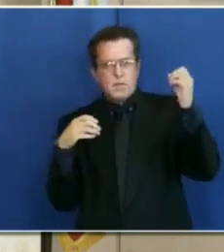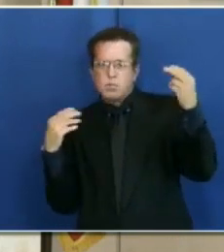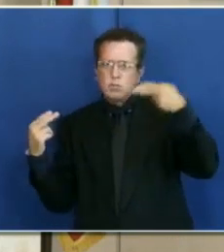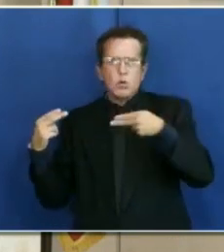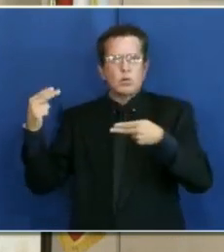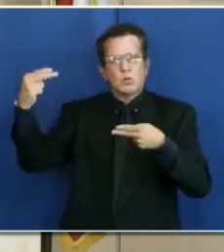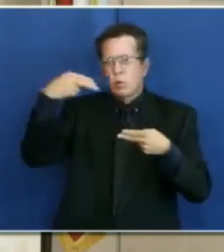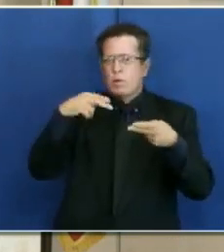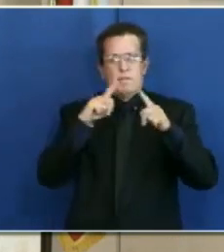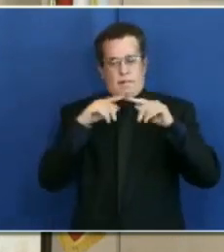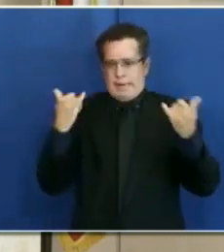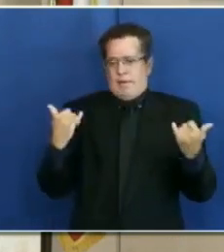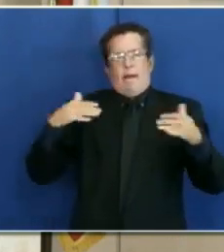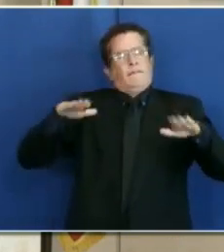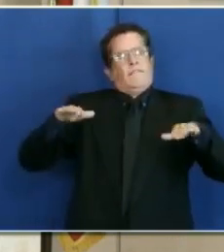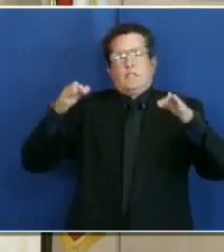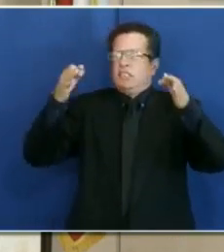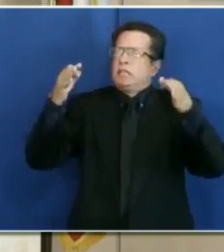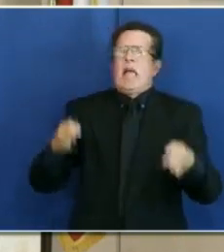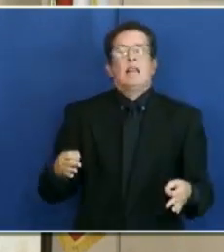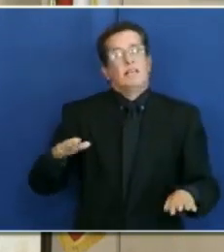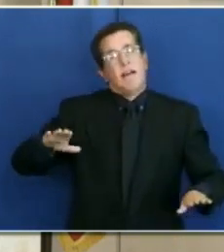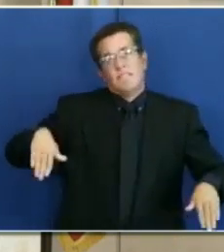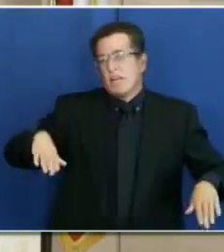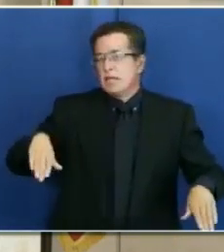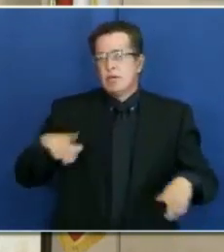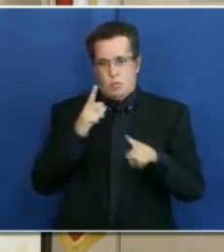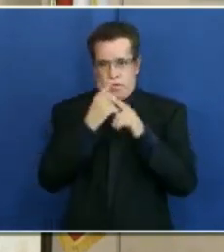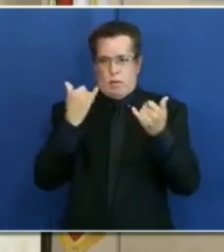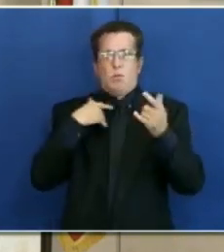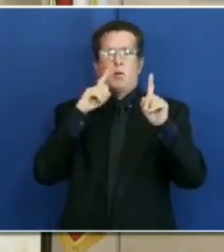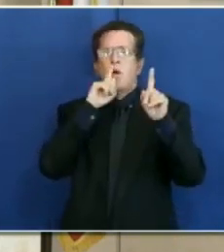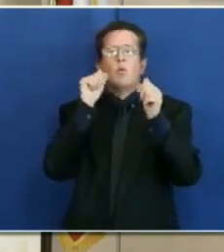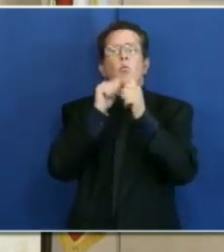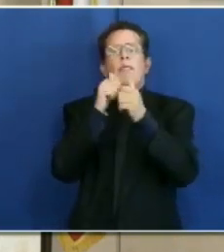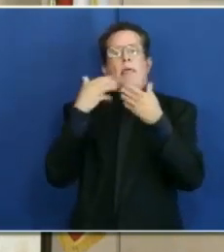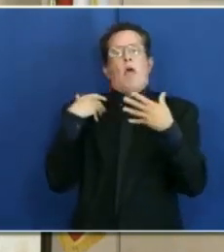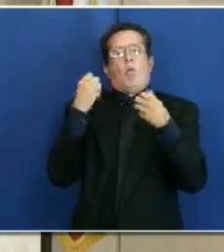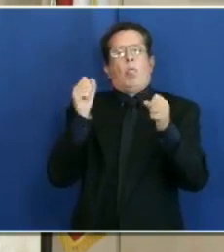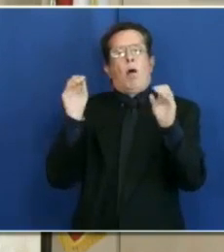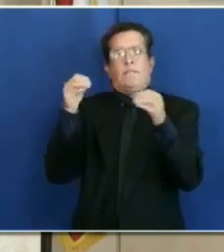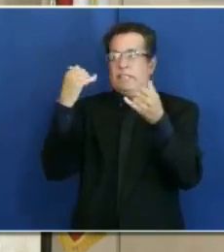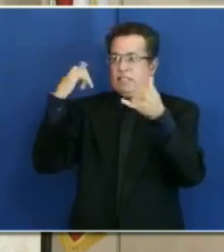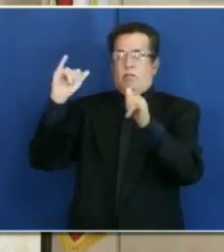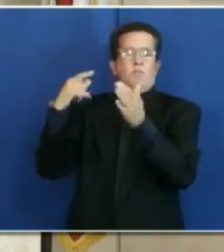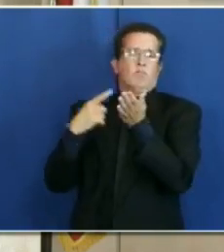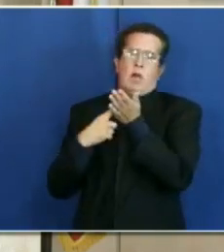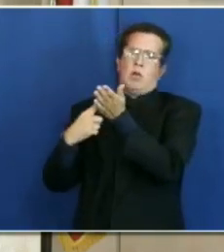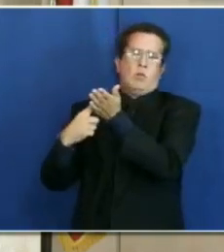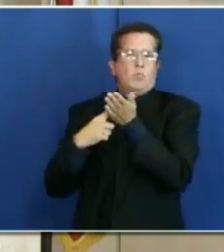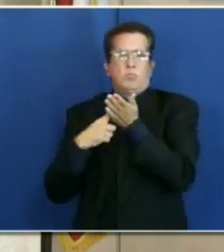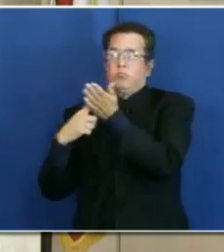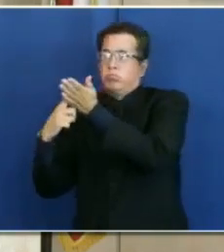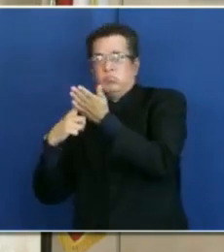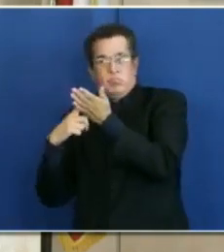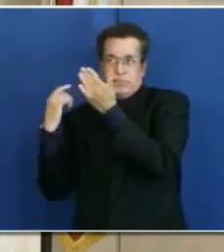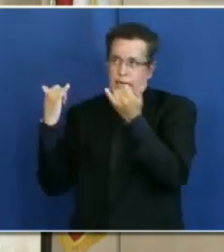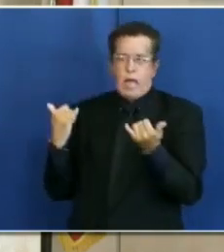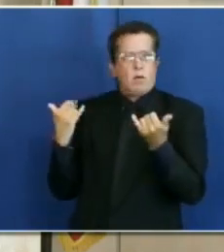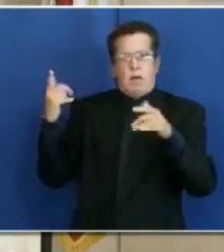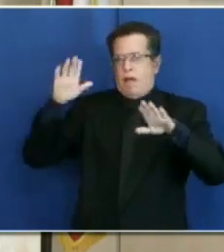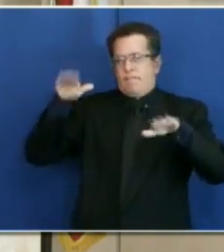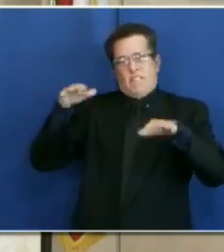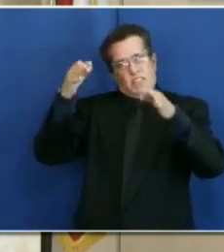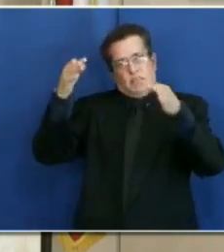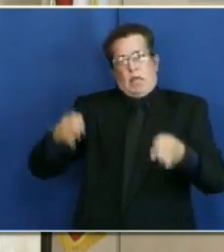nothing that's definitive. We are now with the health officers in a discussion mode. So there are no specific guidance